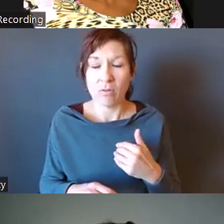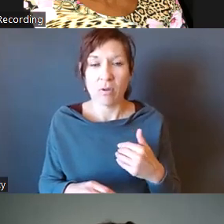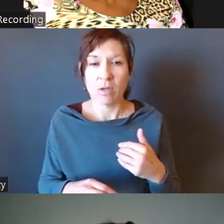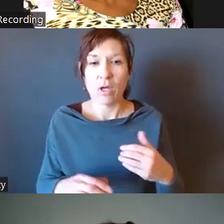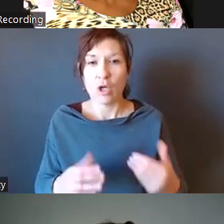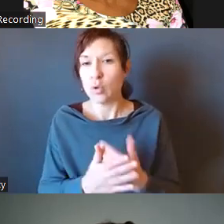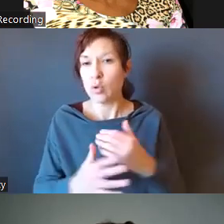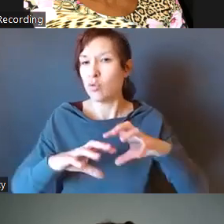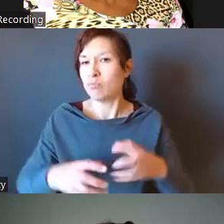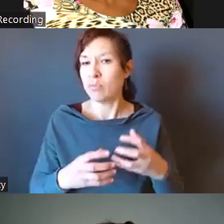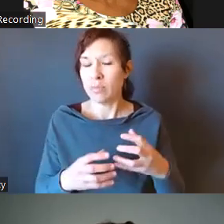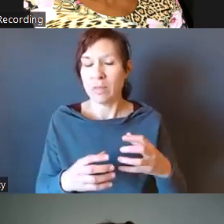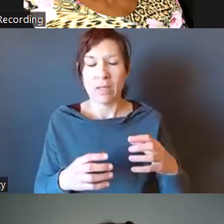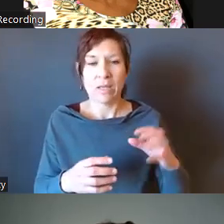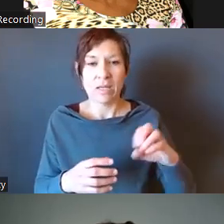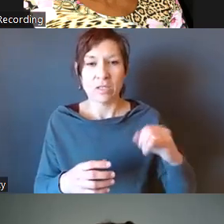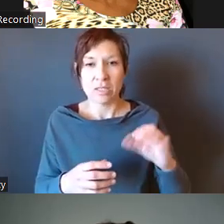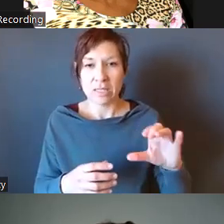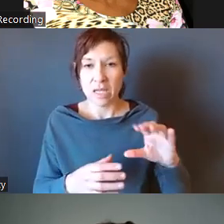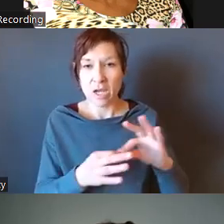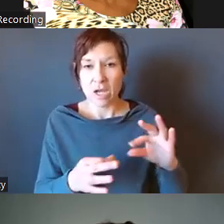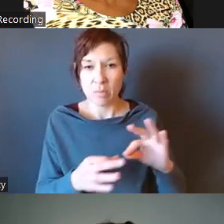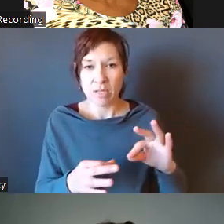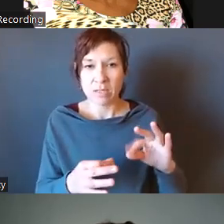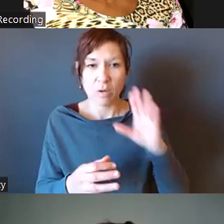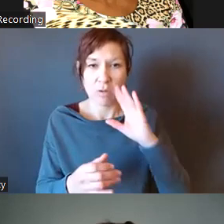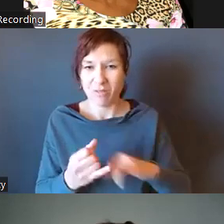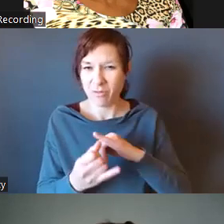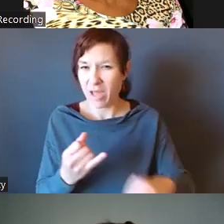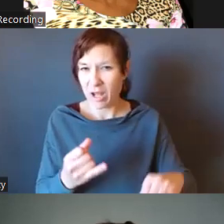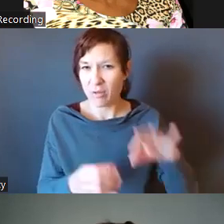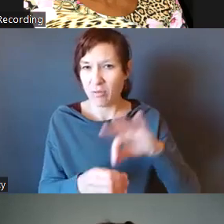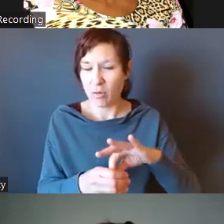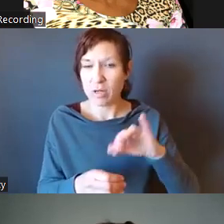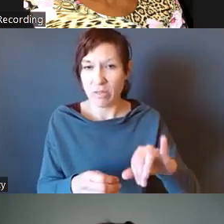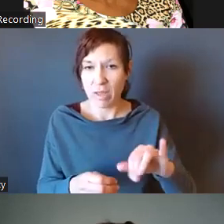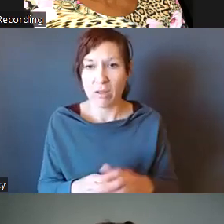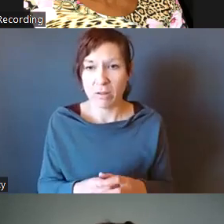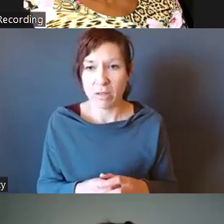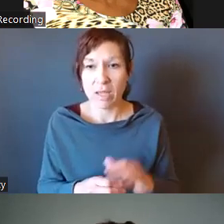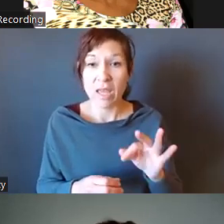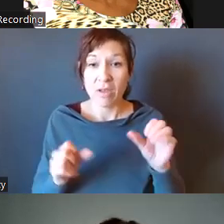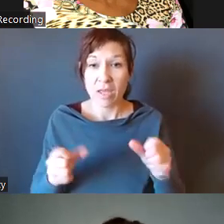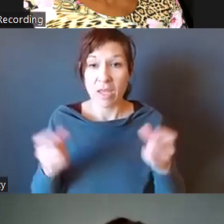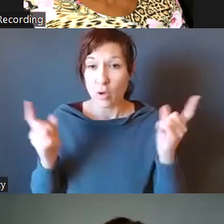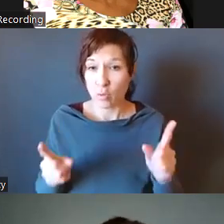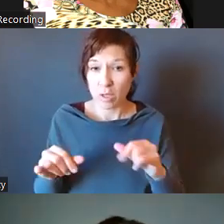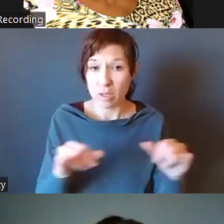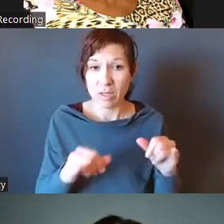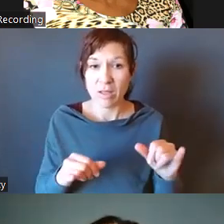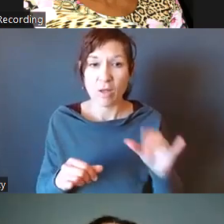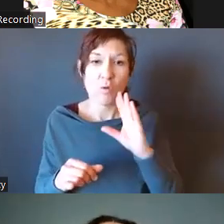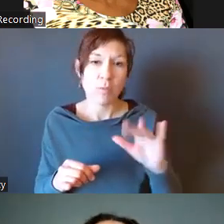deliberate on and have a final vote on if we can reach consensus on January 26th.